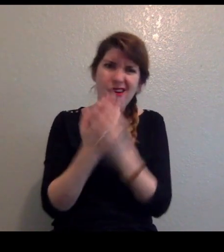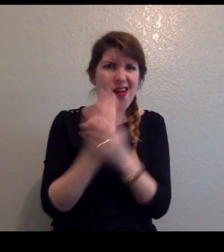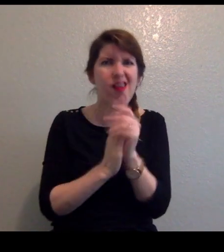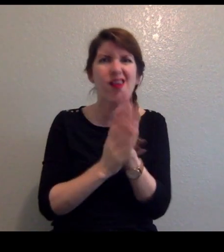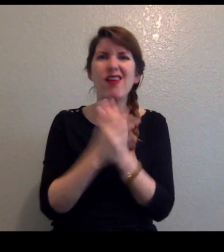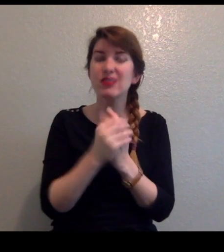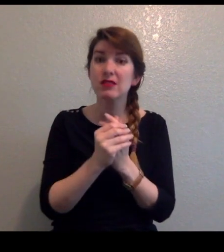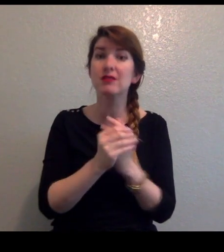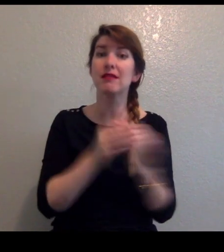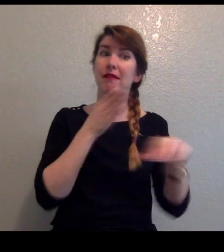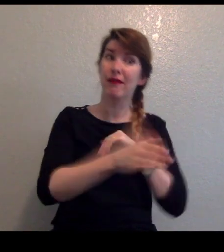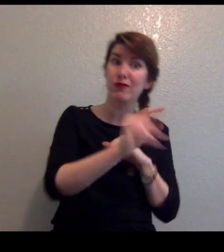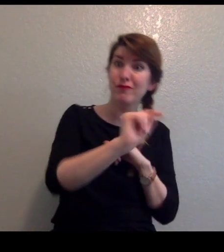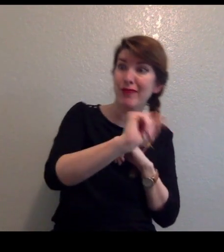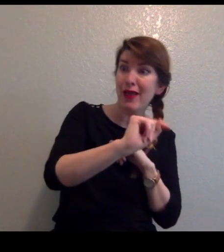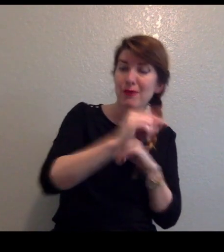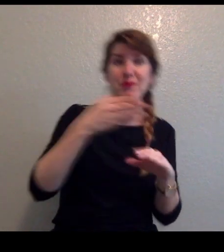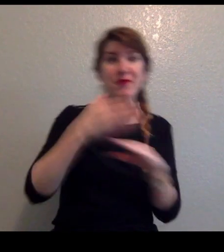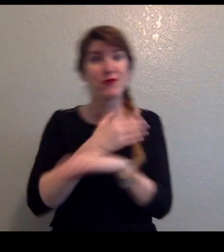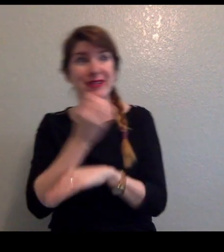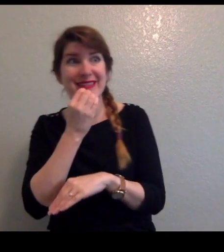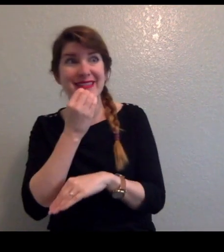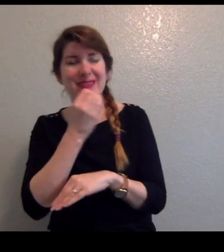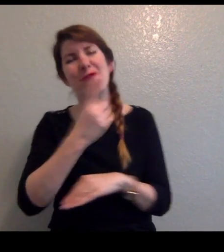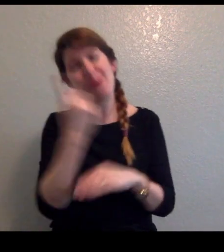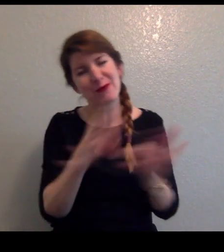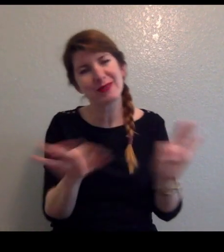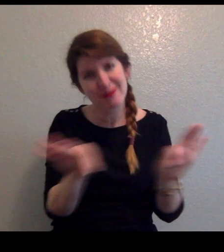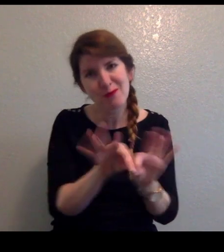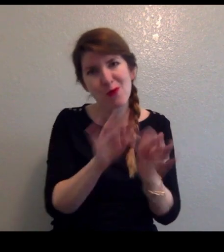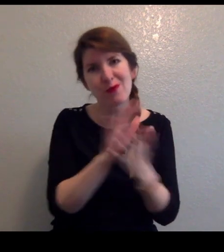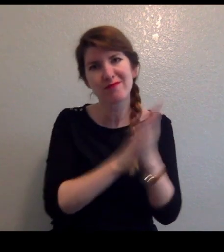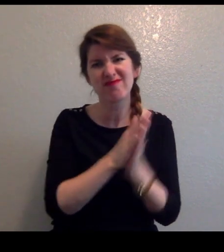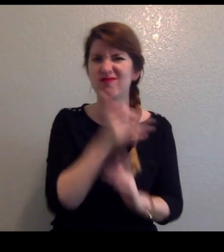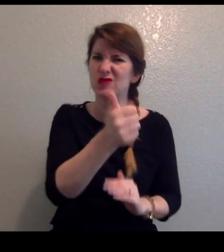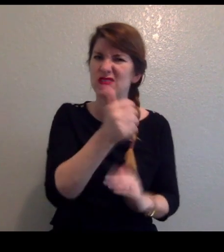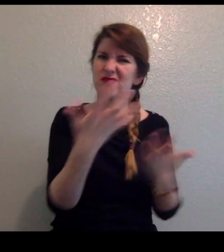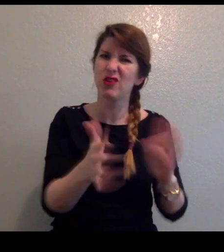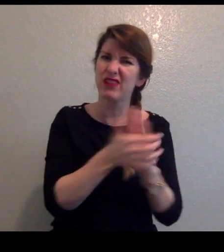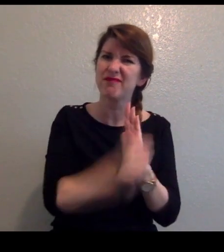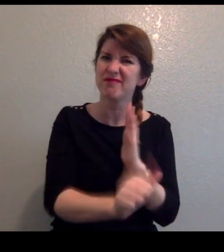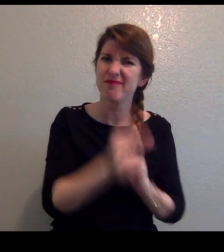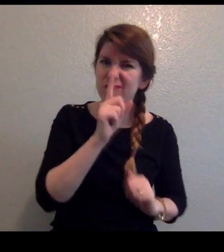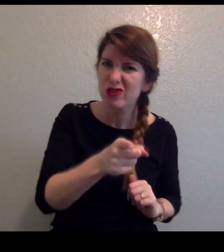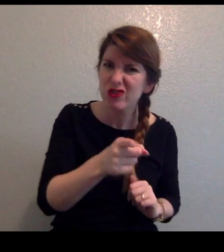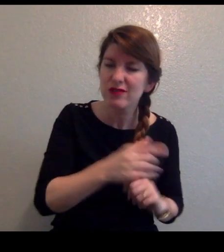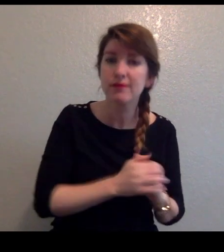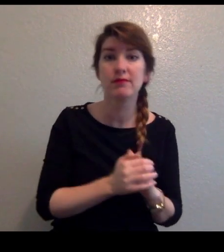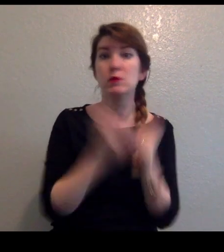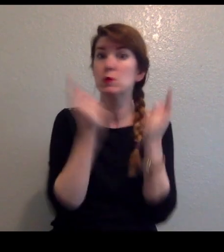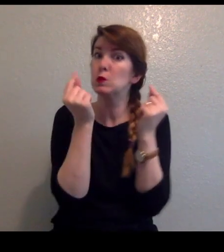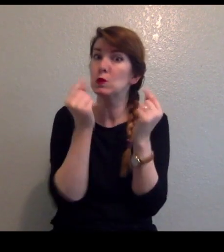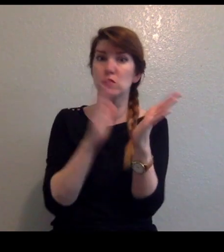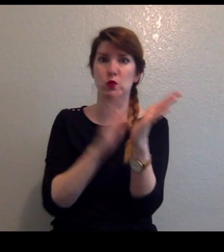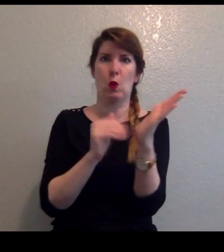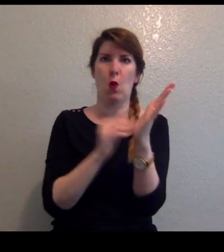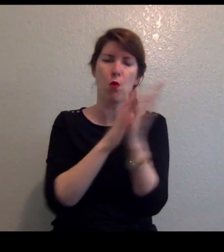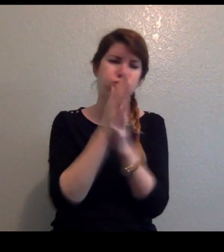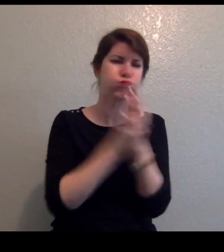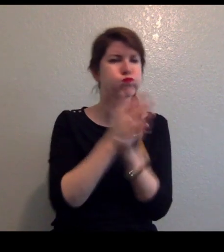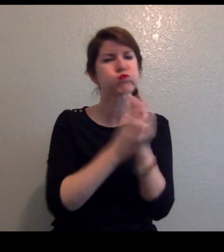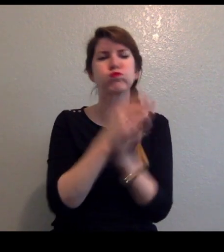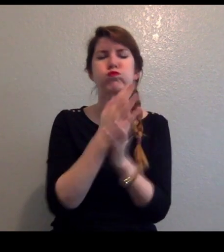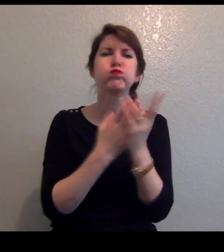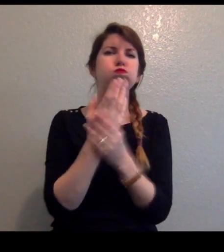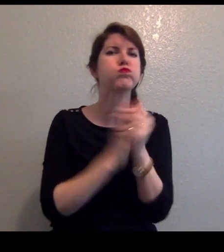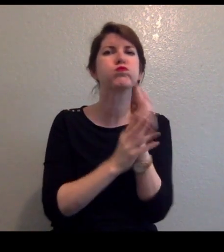eat. That's always a good idea, and you probably already do it. Scrub with soap for at least 20 seconds to make sure